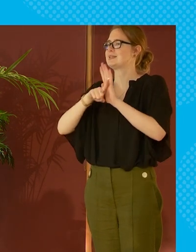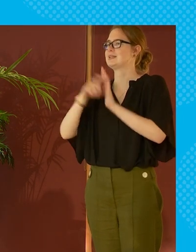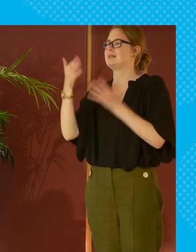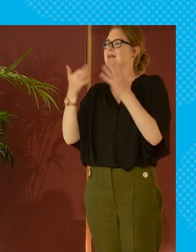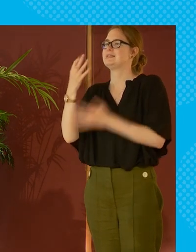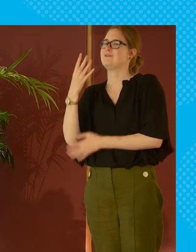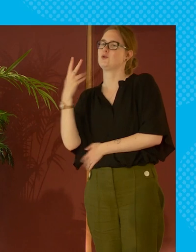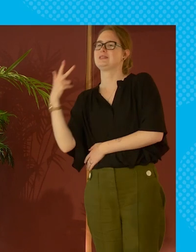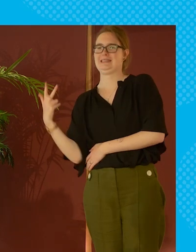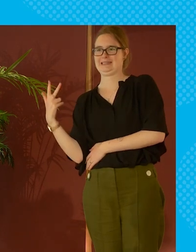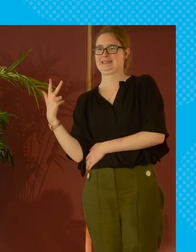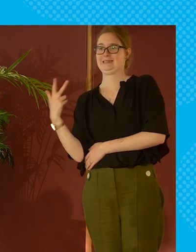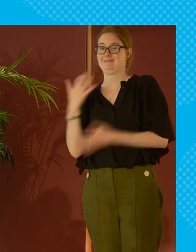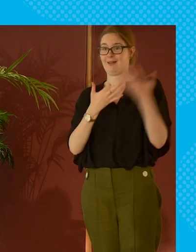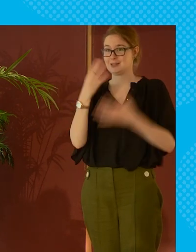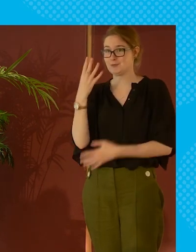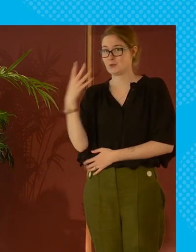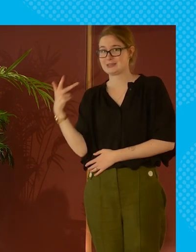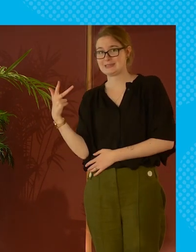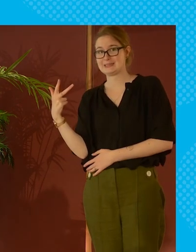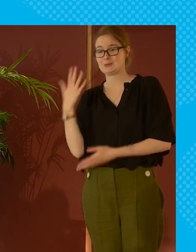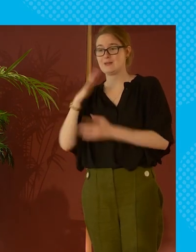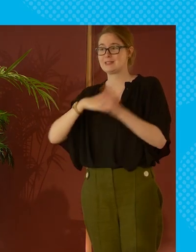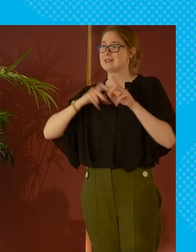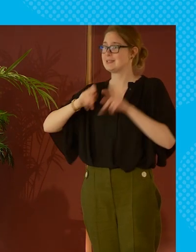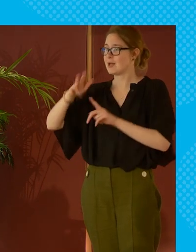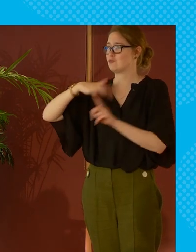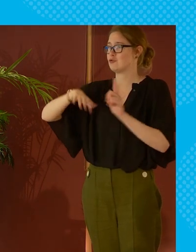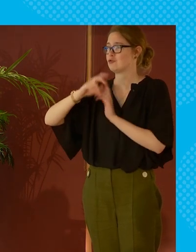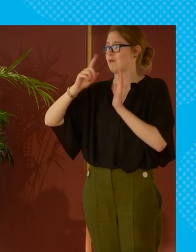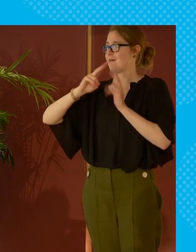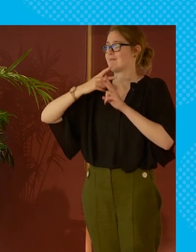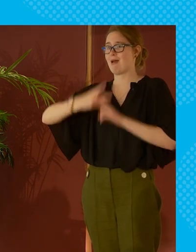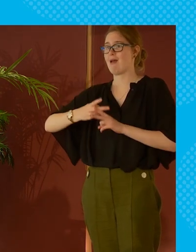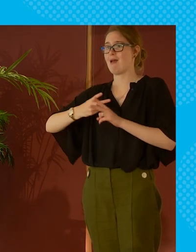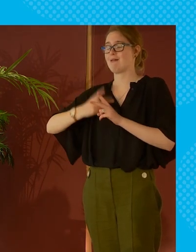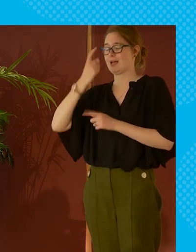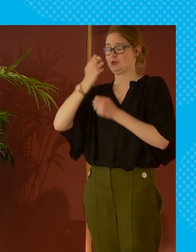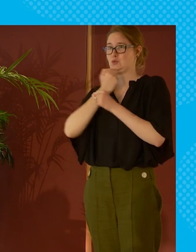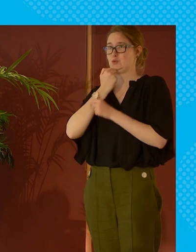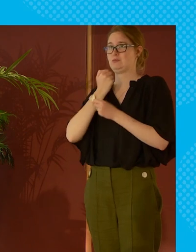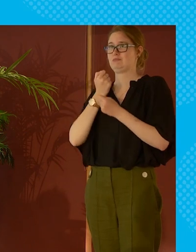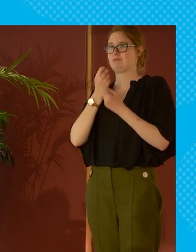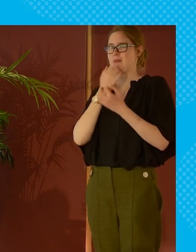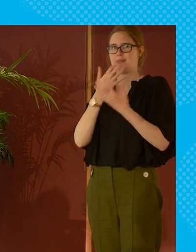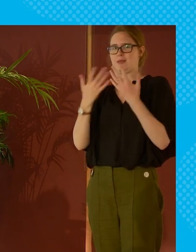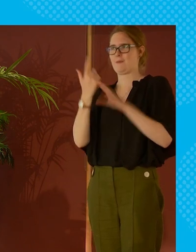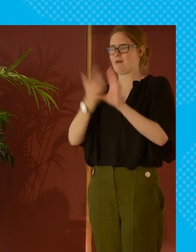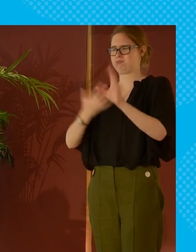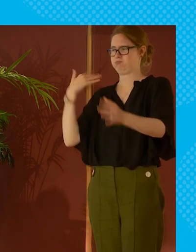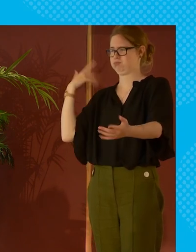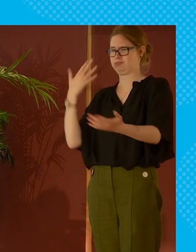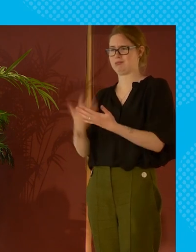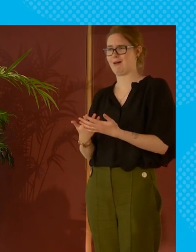1948 1948 we have a system of social care built i can't even do the maths how many years ago